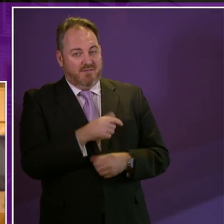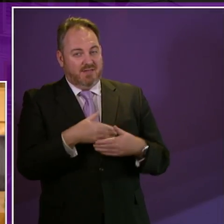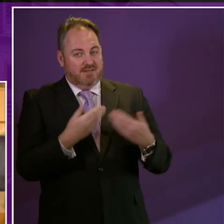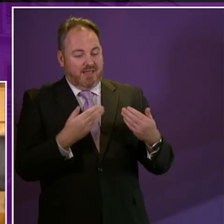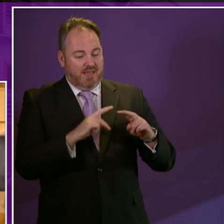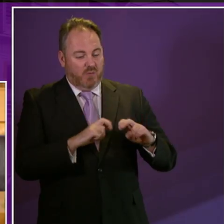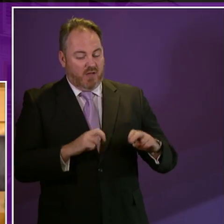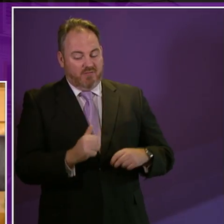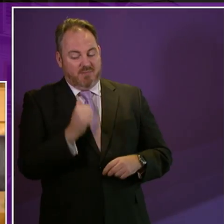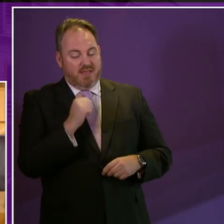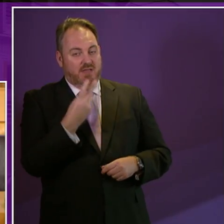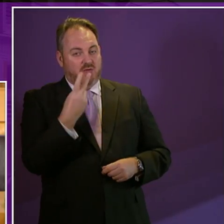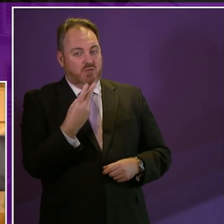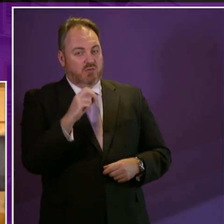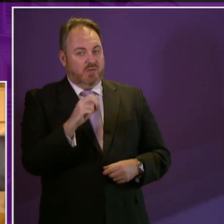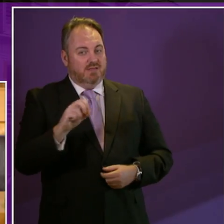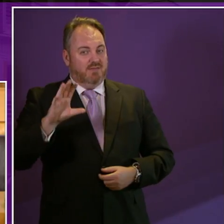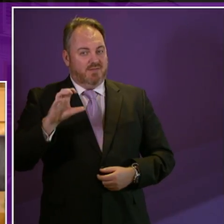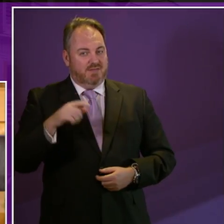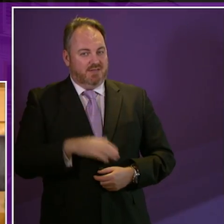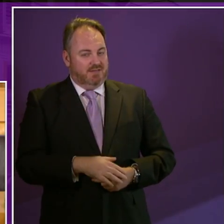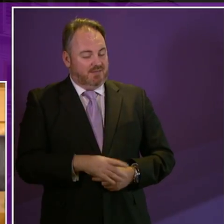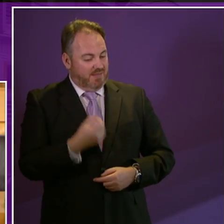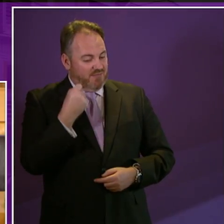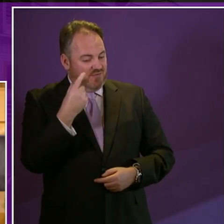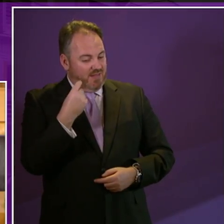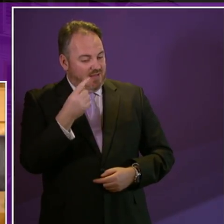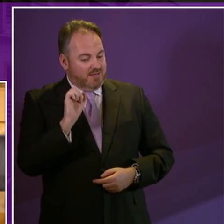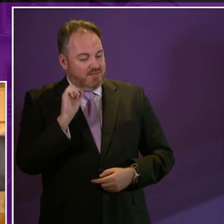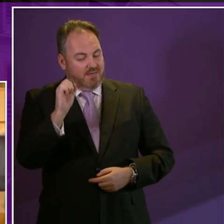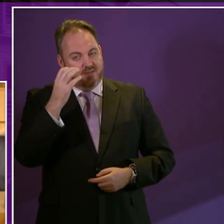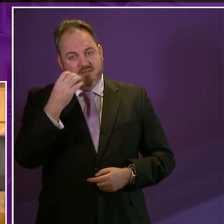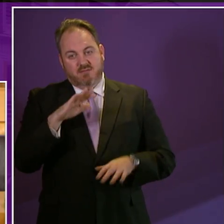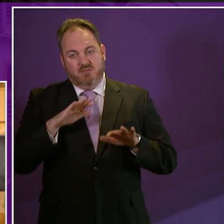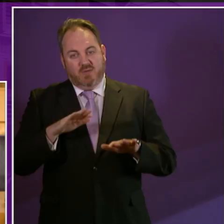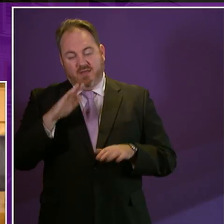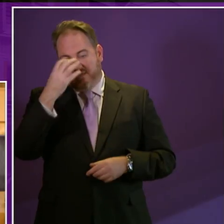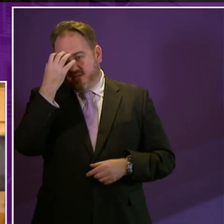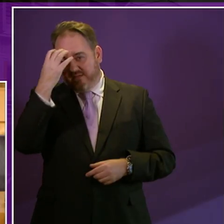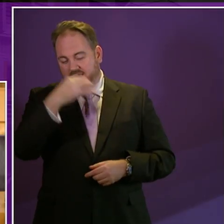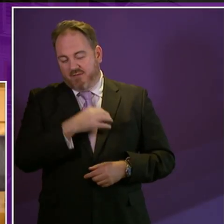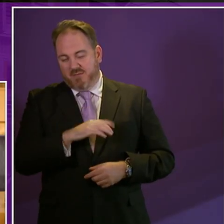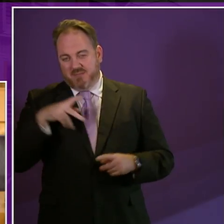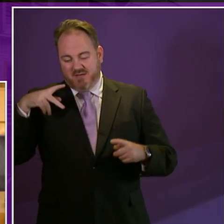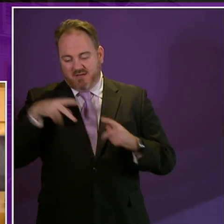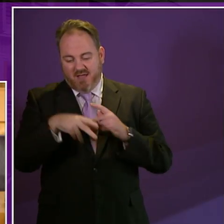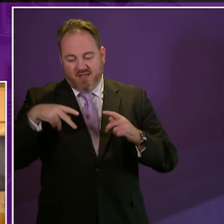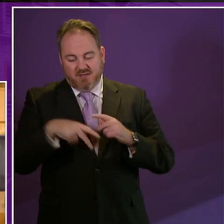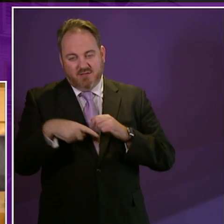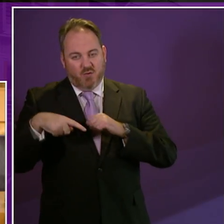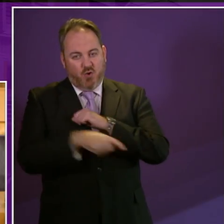that reported that austerity policies introduced into the welfare and social care amount to systematic